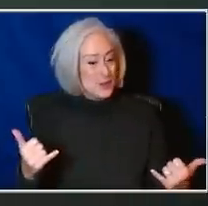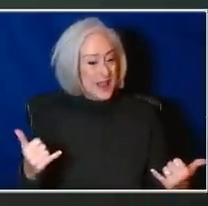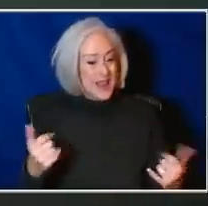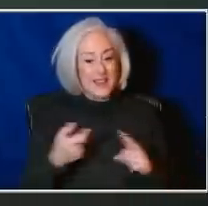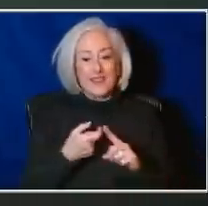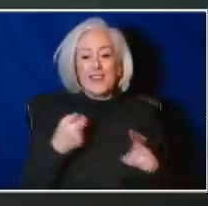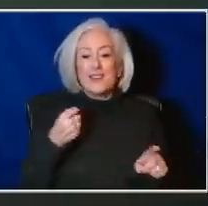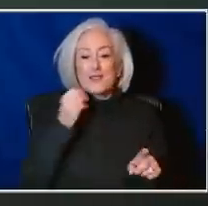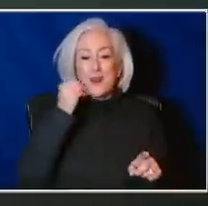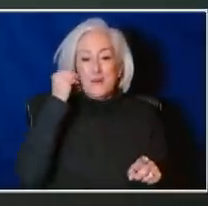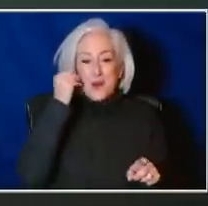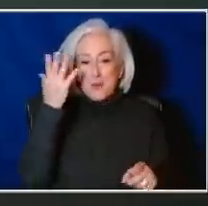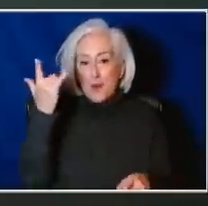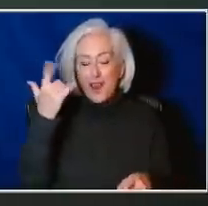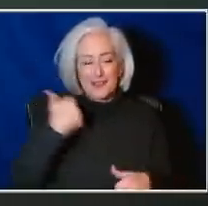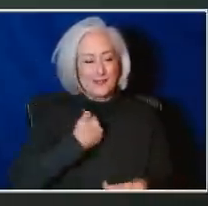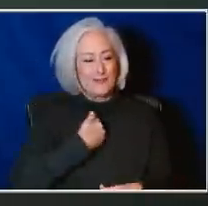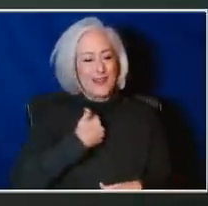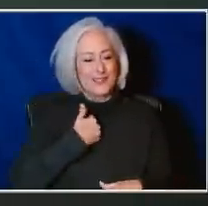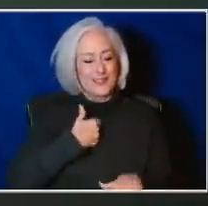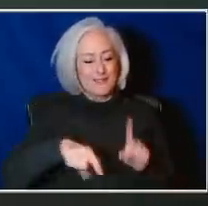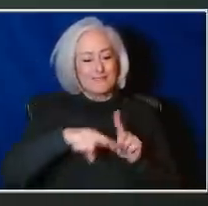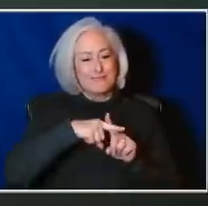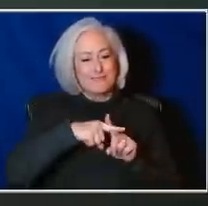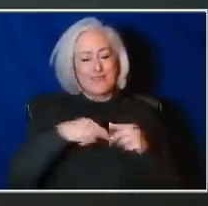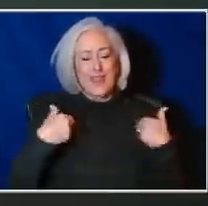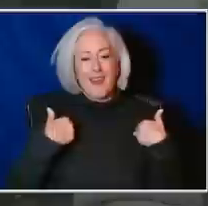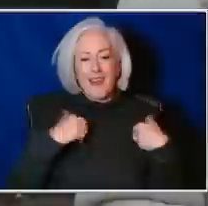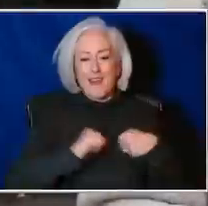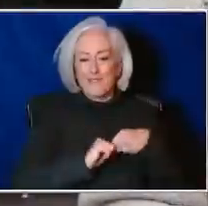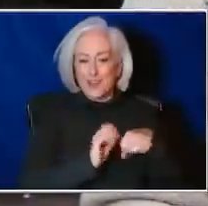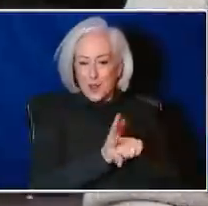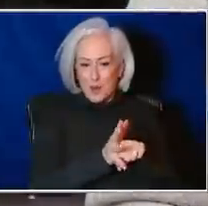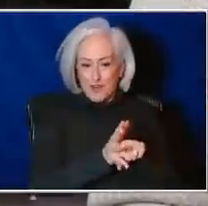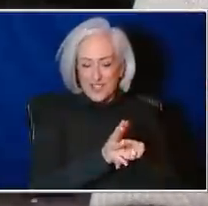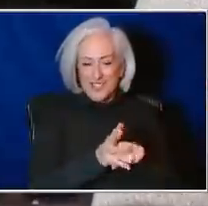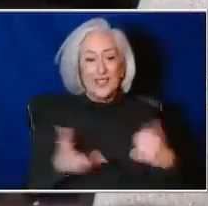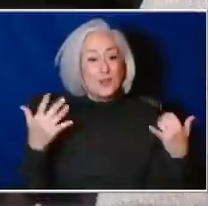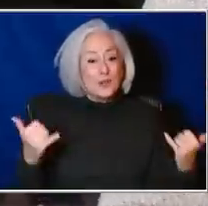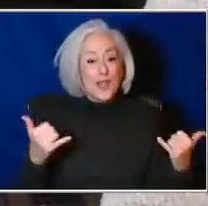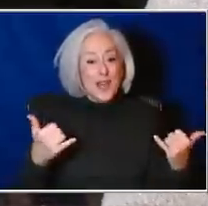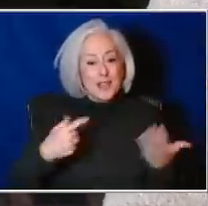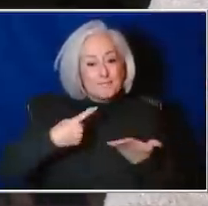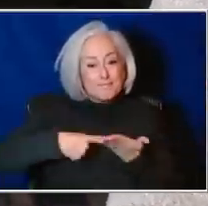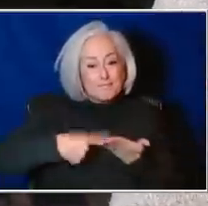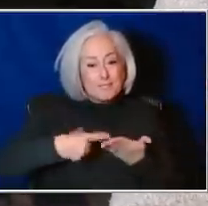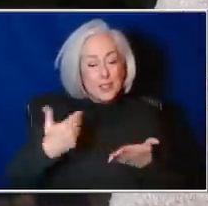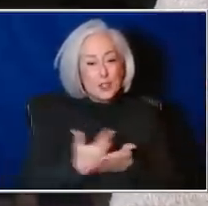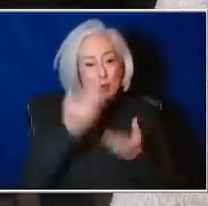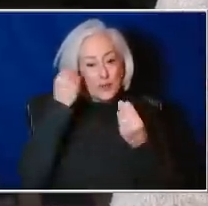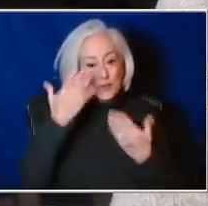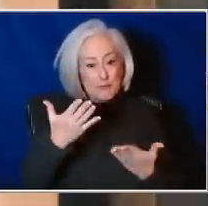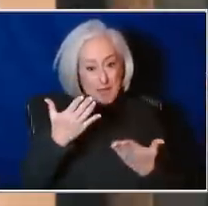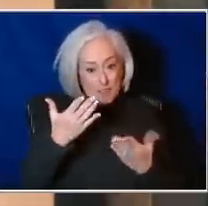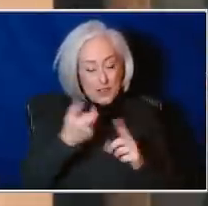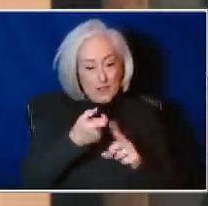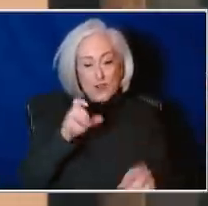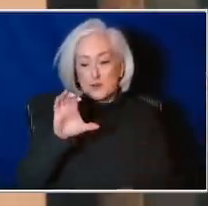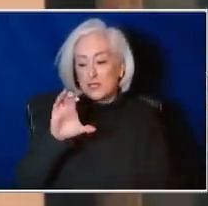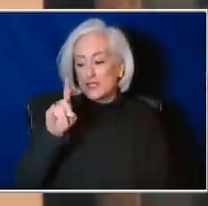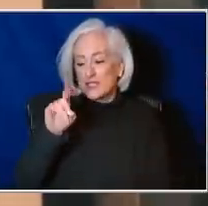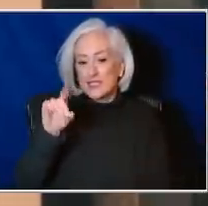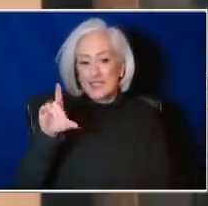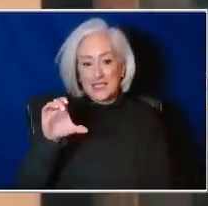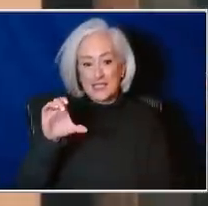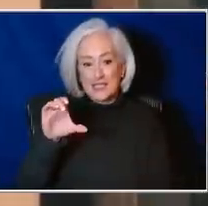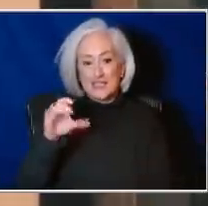because I've tested positive for COVID. Today, we're talking about new data from the CDC that found more than 90% of COVID deaths